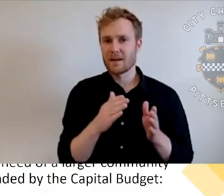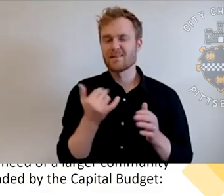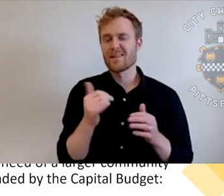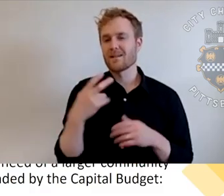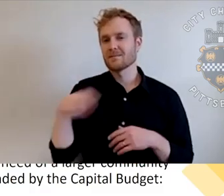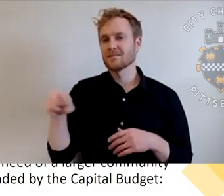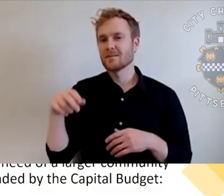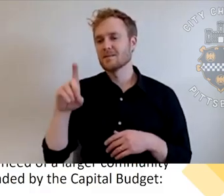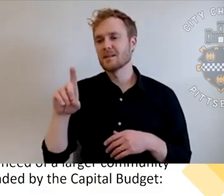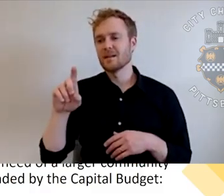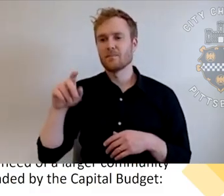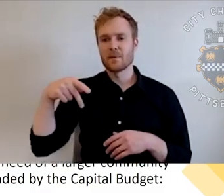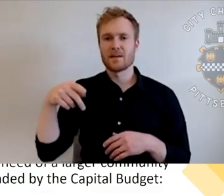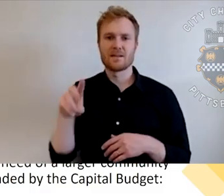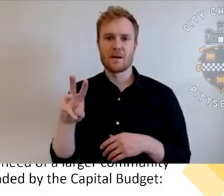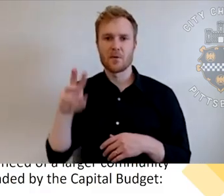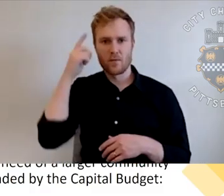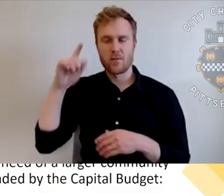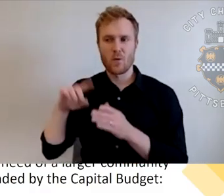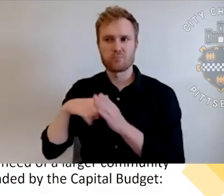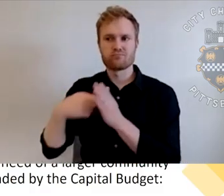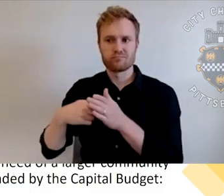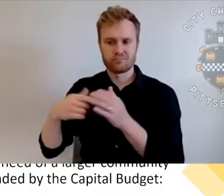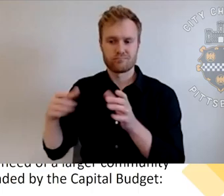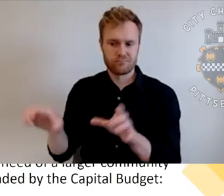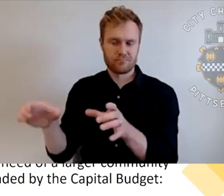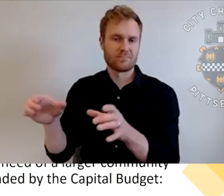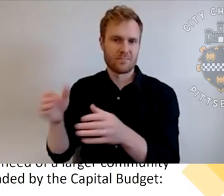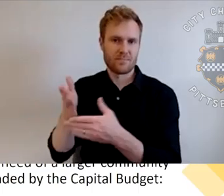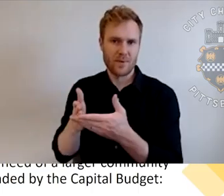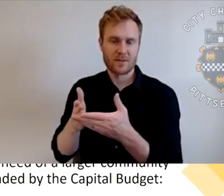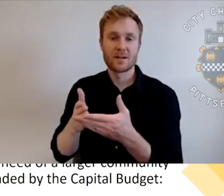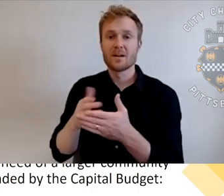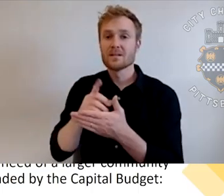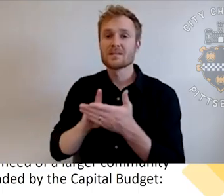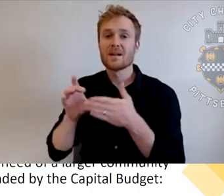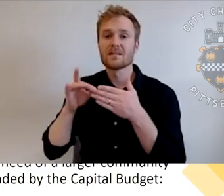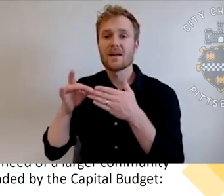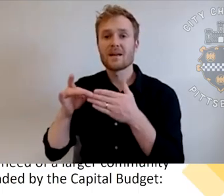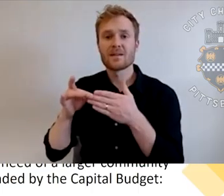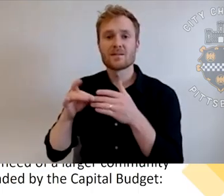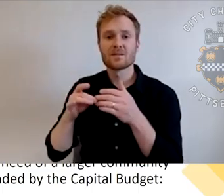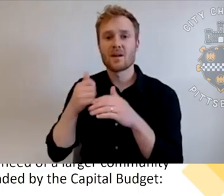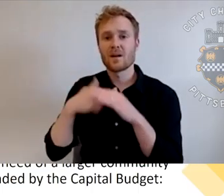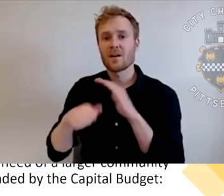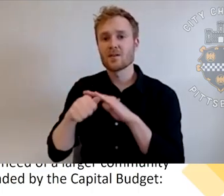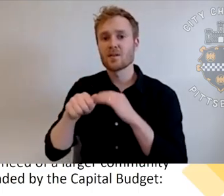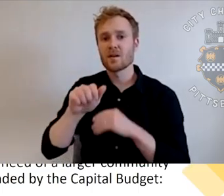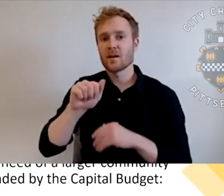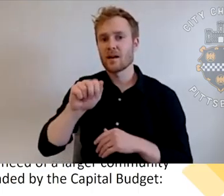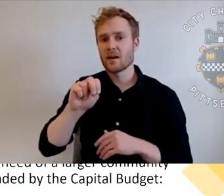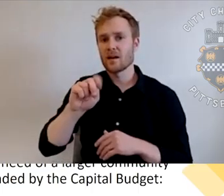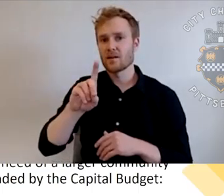phase. Um, the design being, uh, uh, led by Andrea Ketzel, our amazing landscape architect.